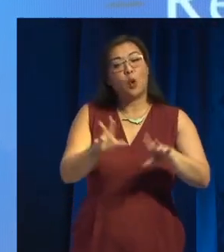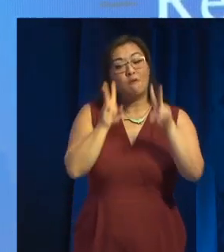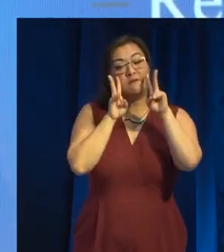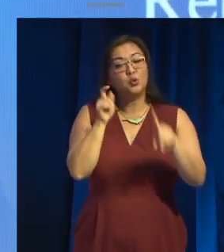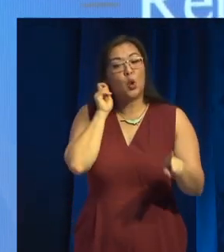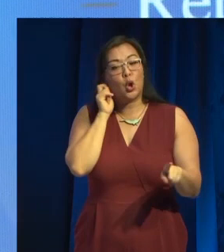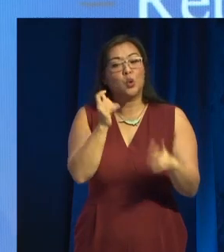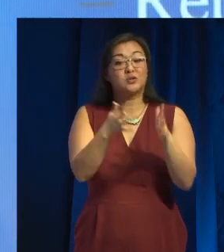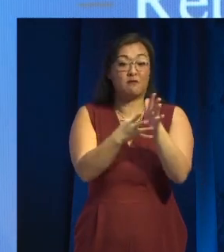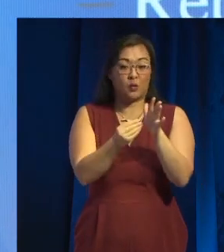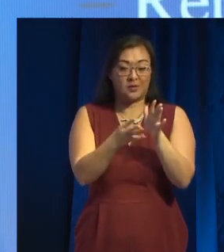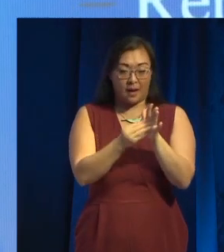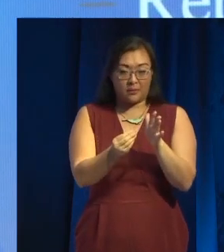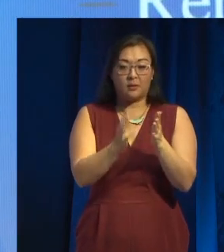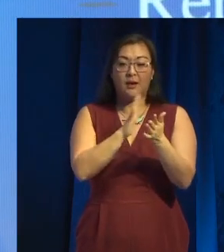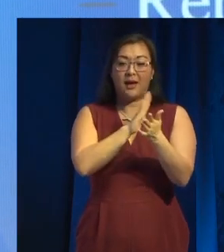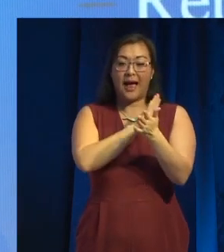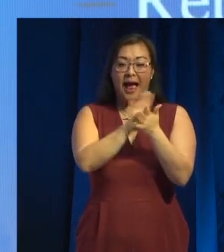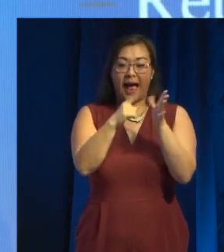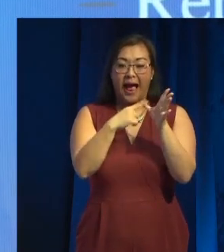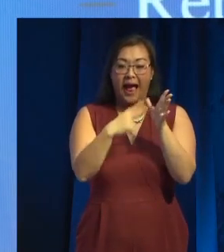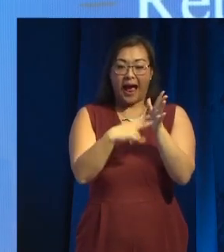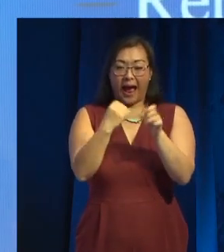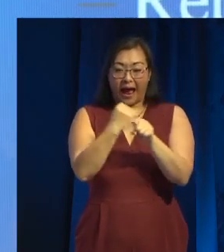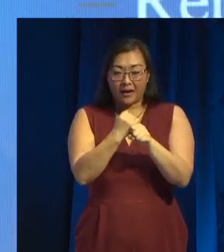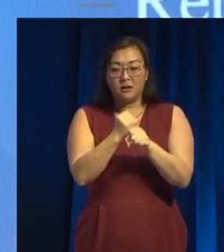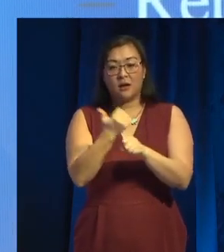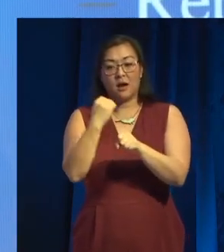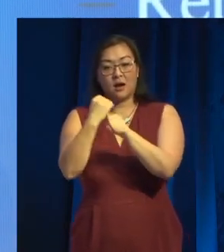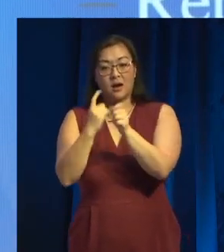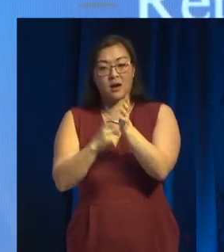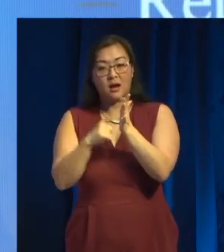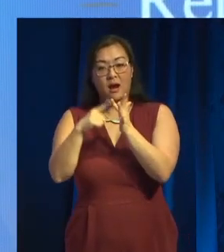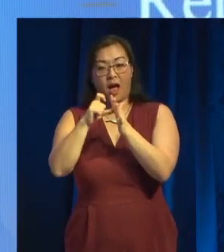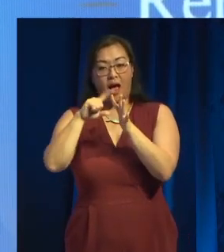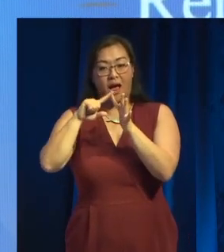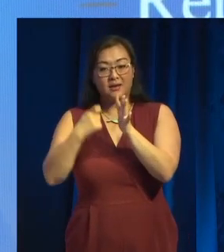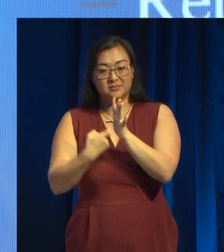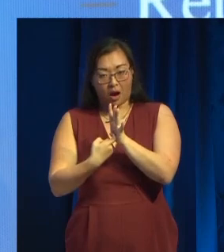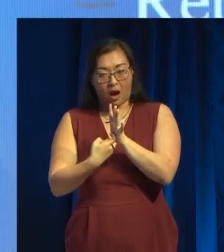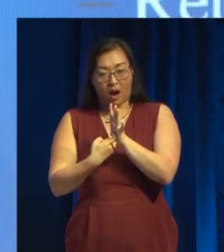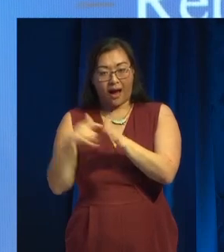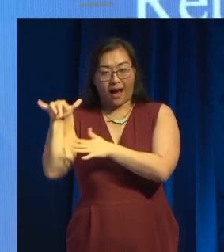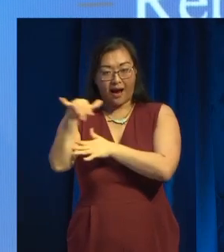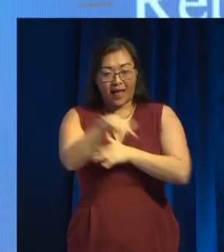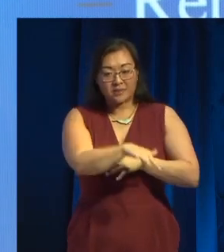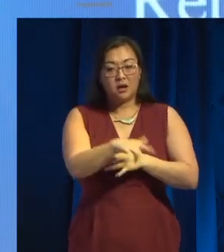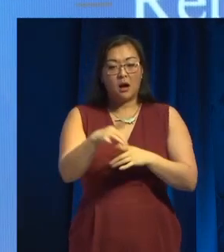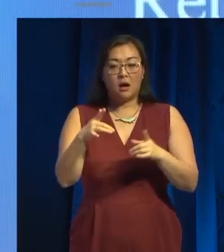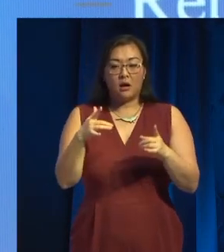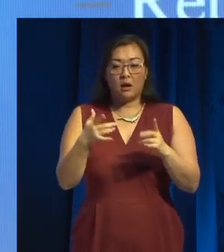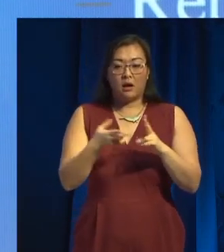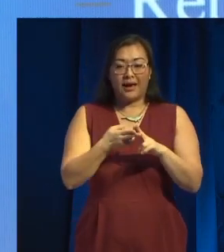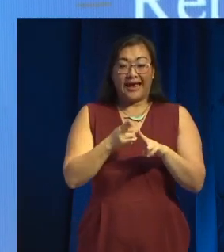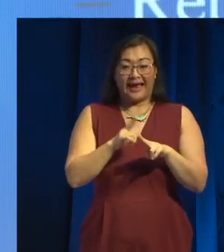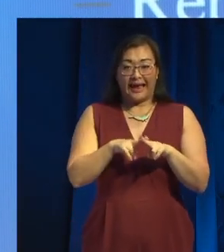It's not hand glider, it's hang glider. But if you just hear that, and you don't know that it's hang glider, you may well say hand glider